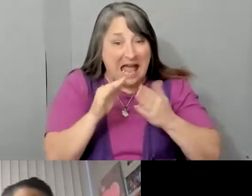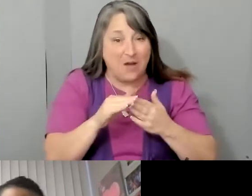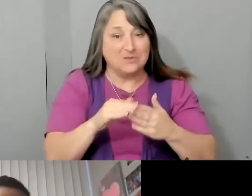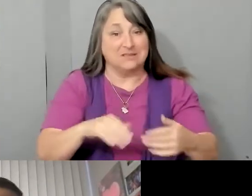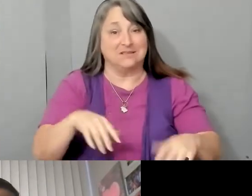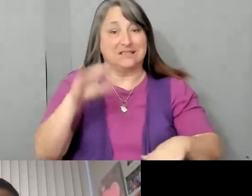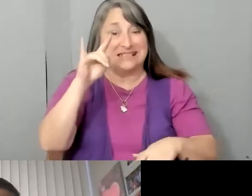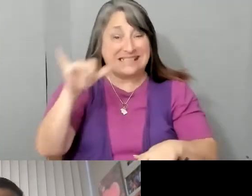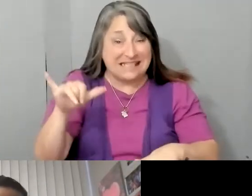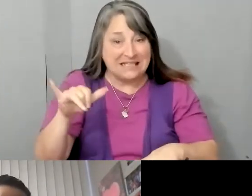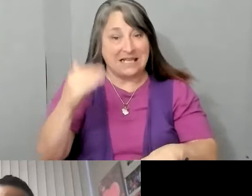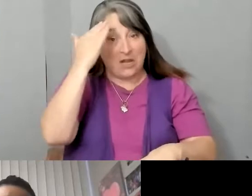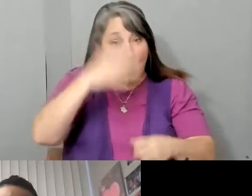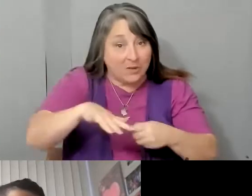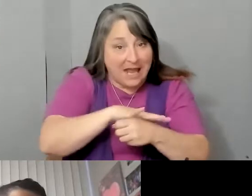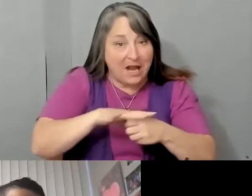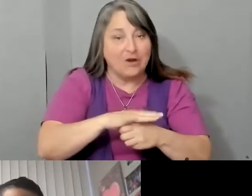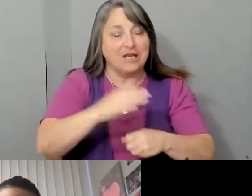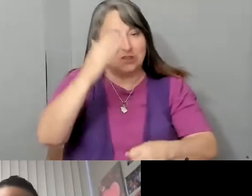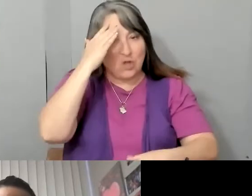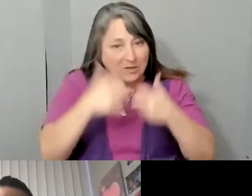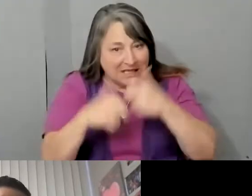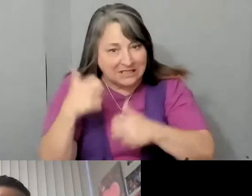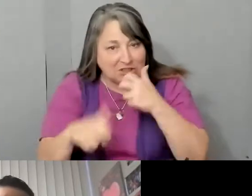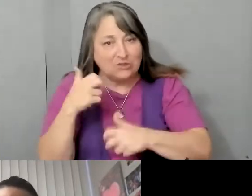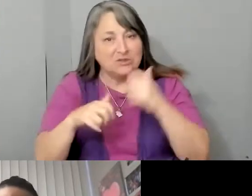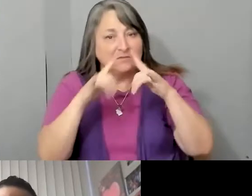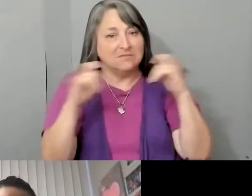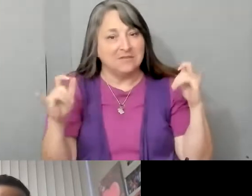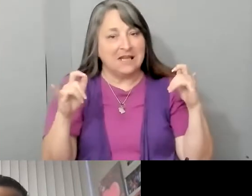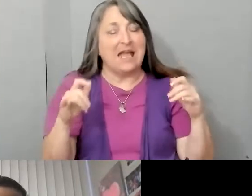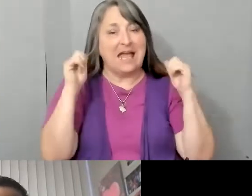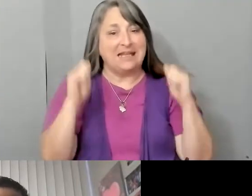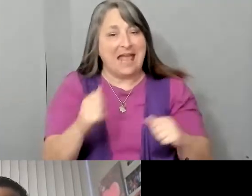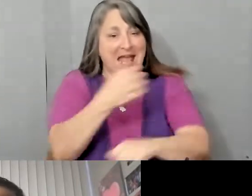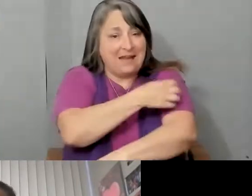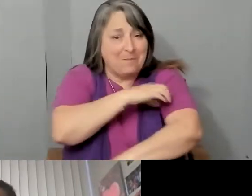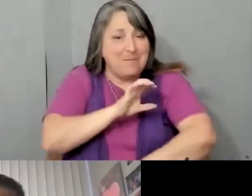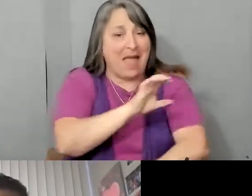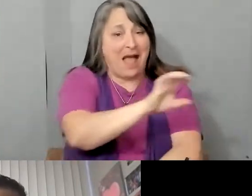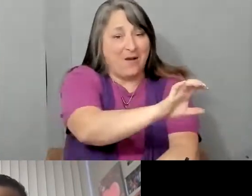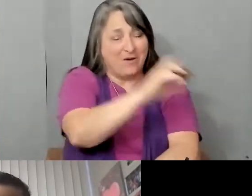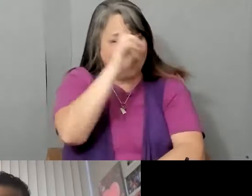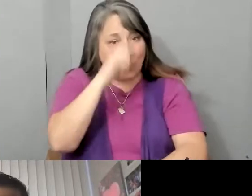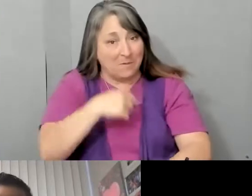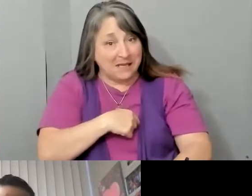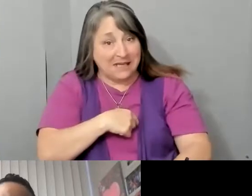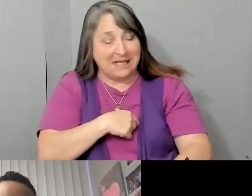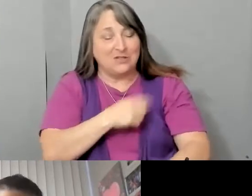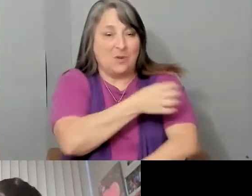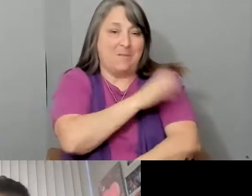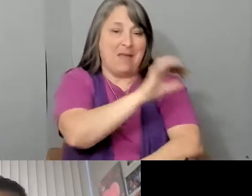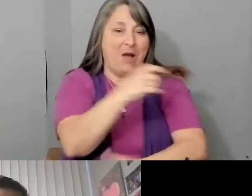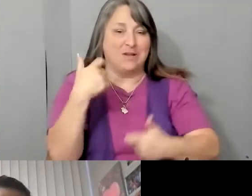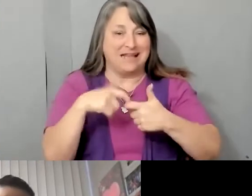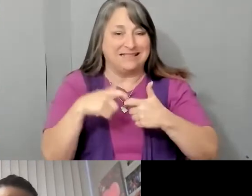issues, and also to definitely empower also, to me, is the most powerful force, is the Latinos in our community.